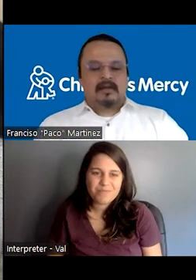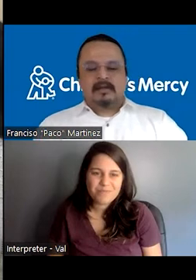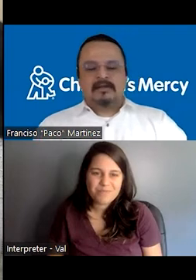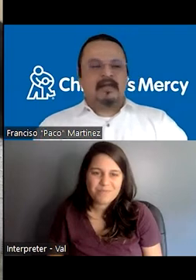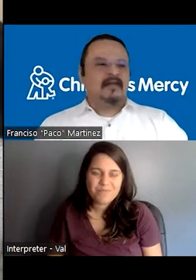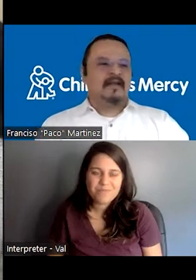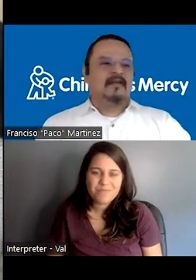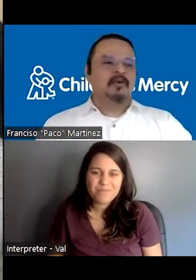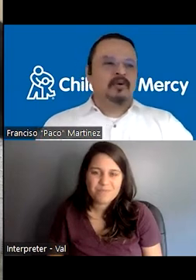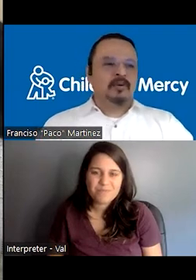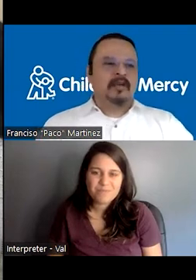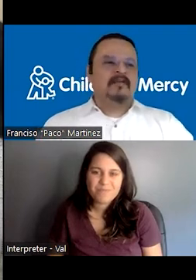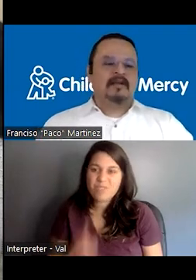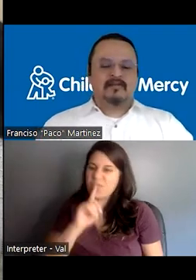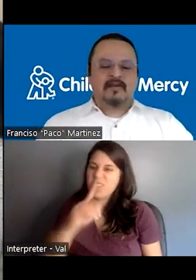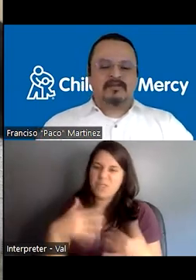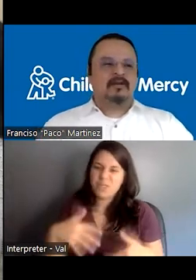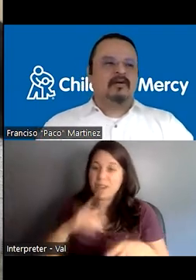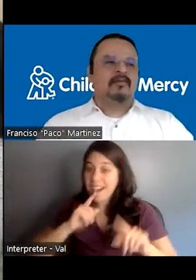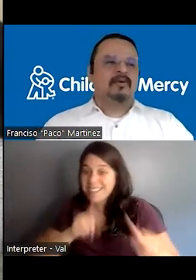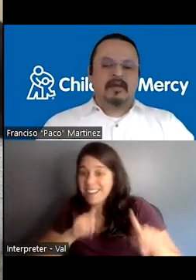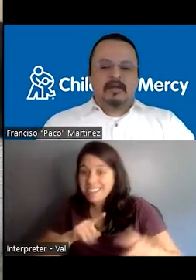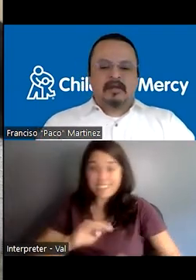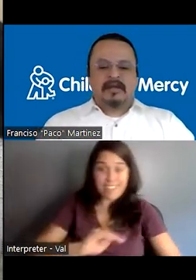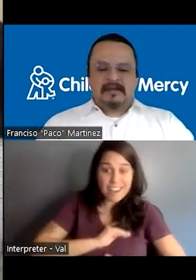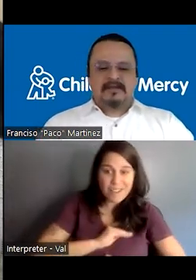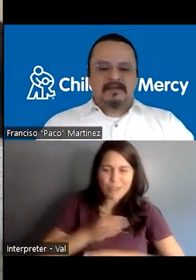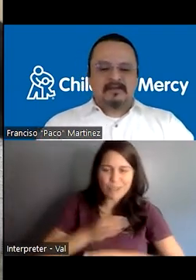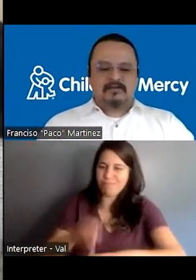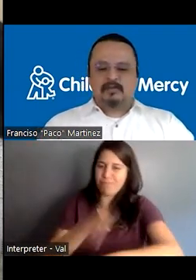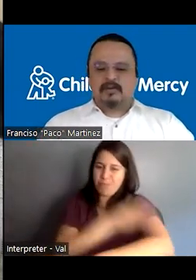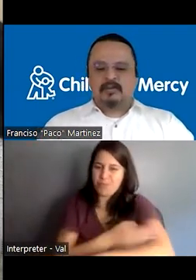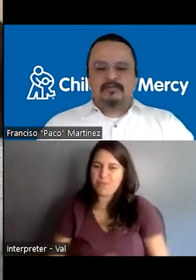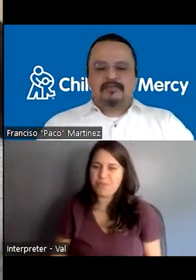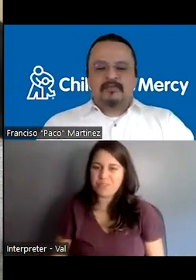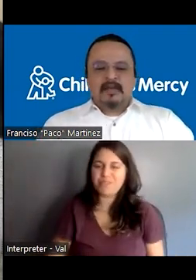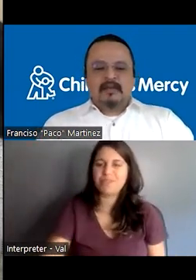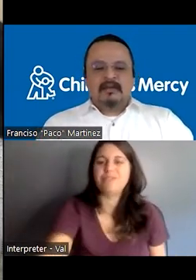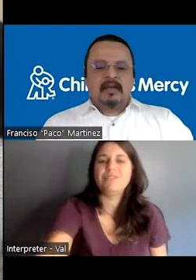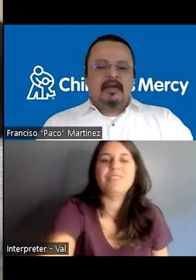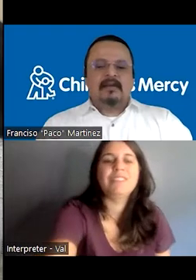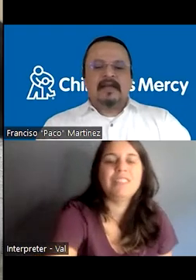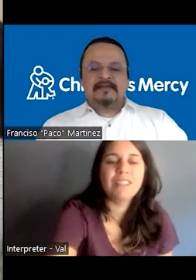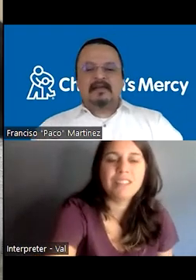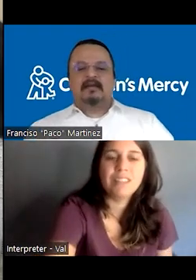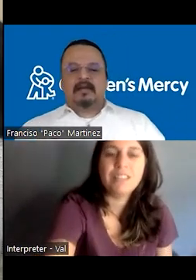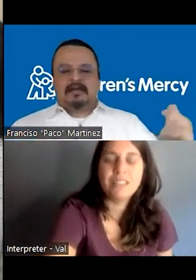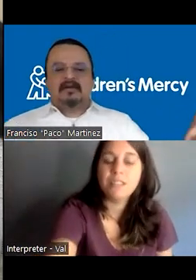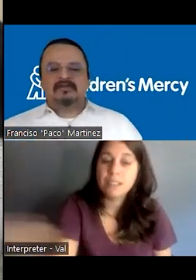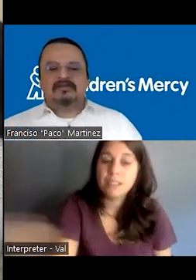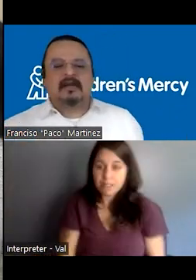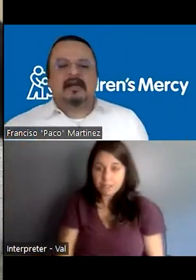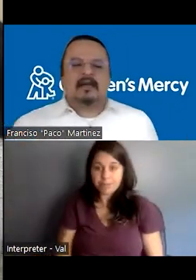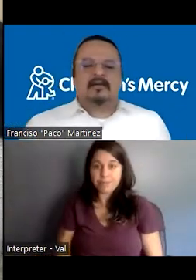I think the attendance has improved and satisfaction of clients has also improved. And the last thing